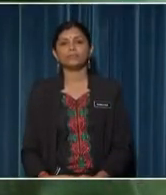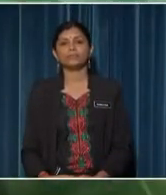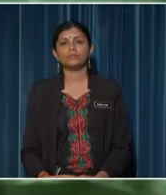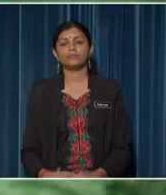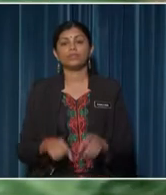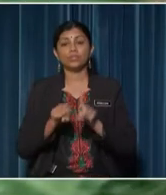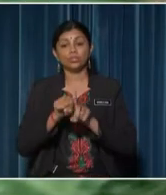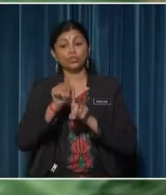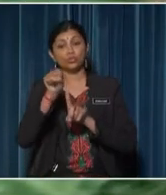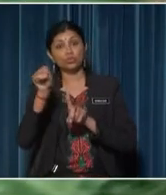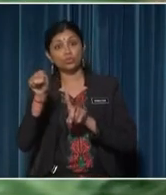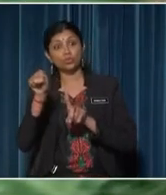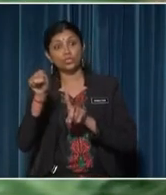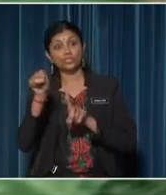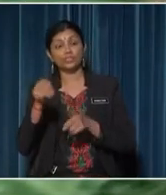It has shoots